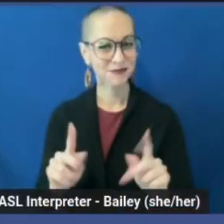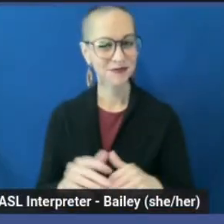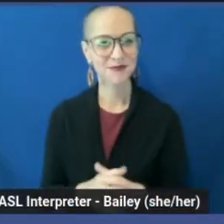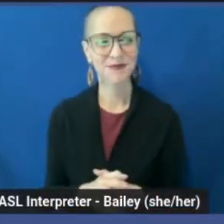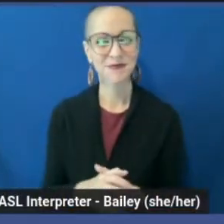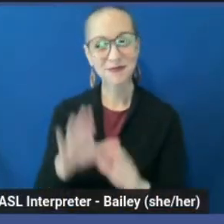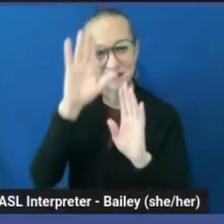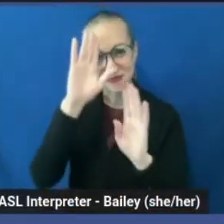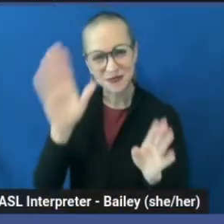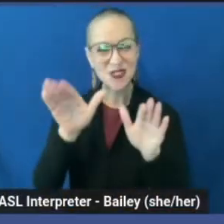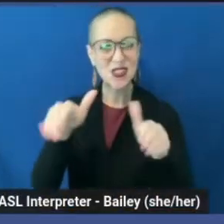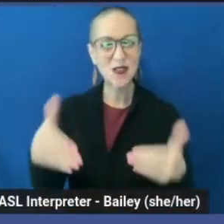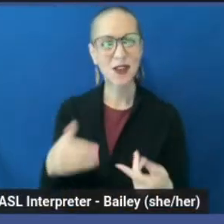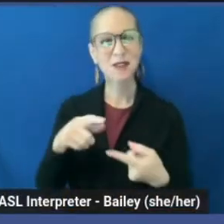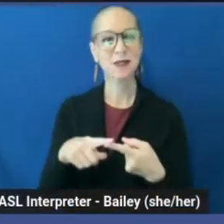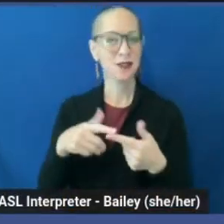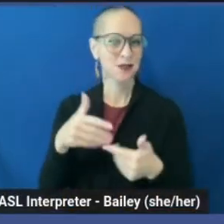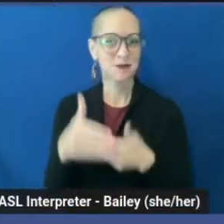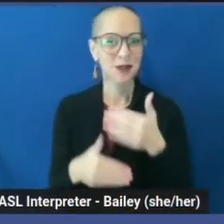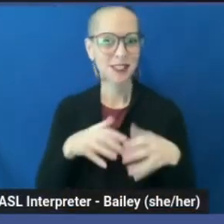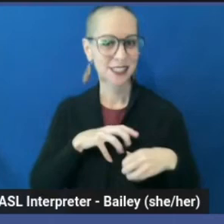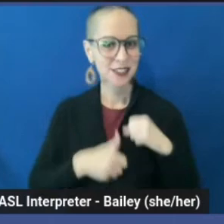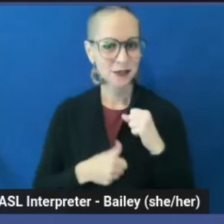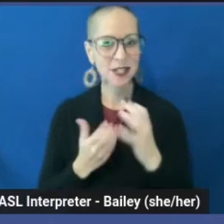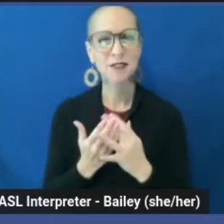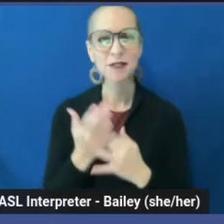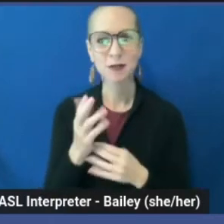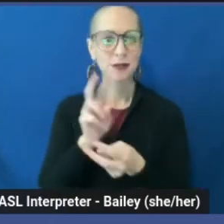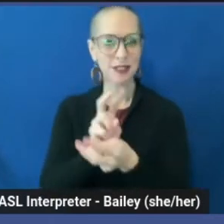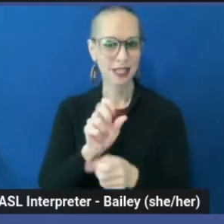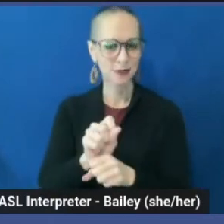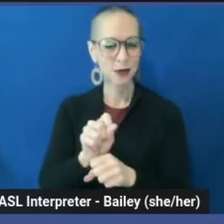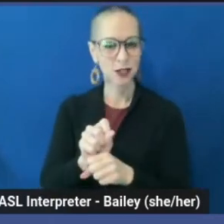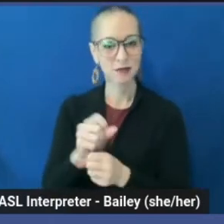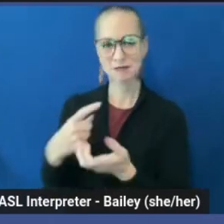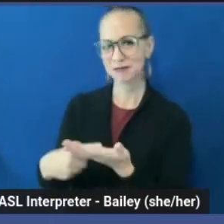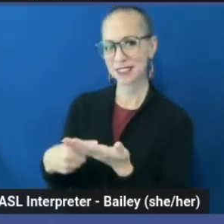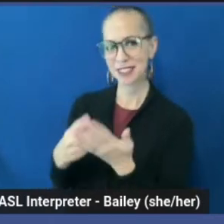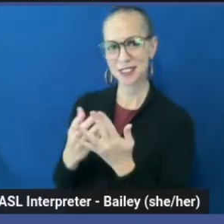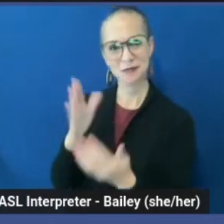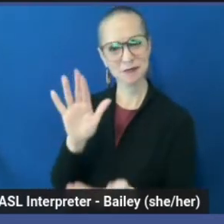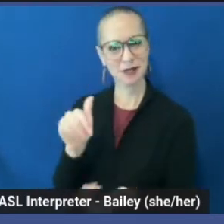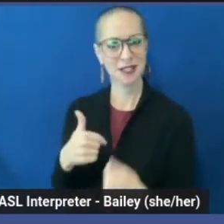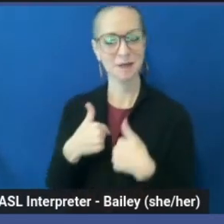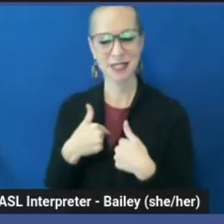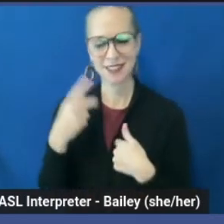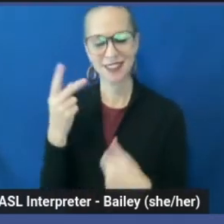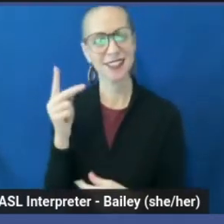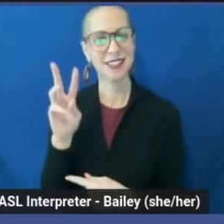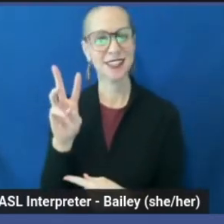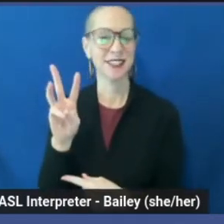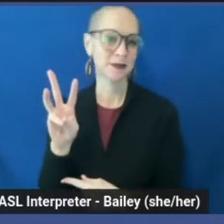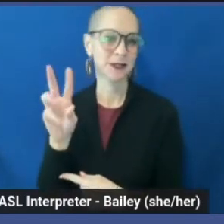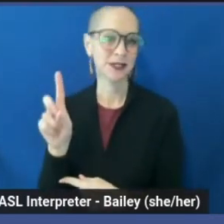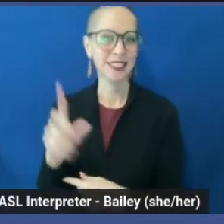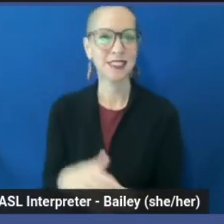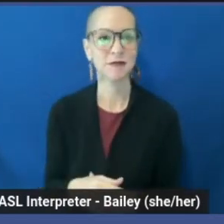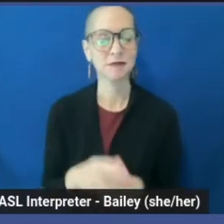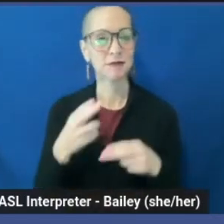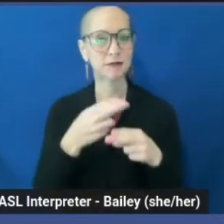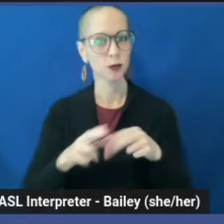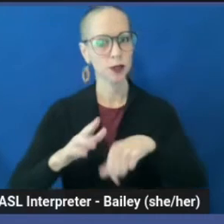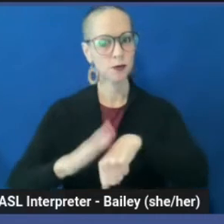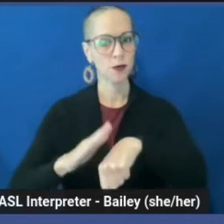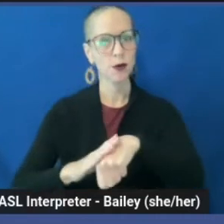Hi. Welcome to Processing Grief Through Sex Work as discussed by me, KWD. A quick content warning.